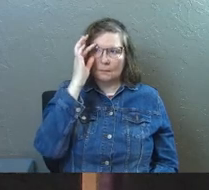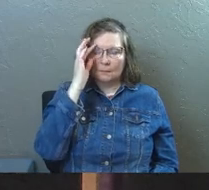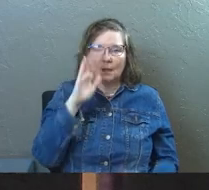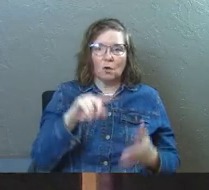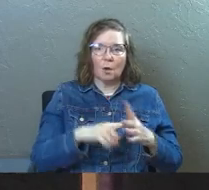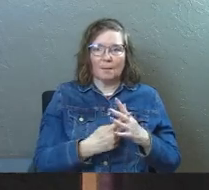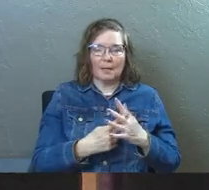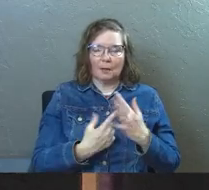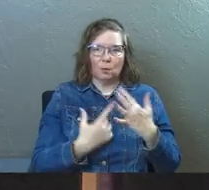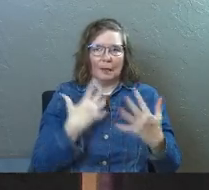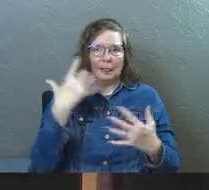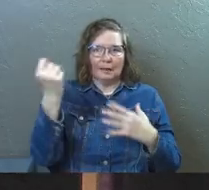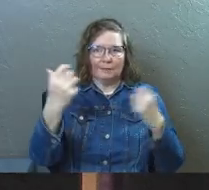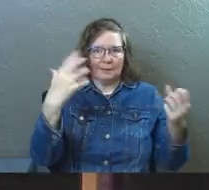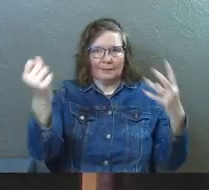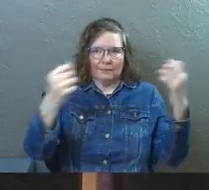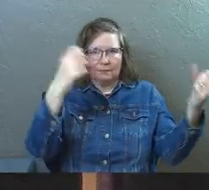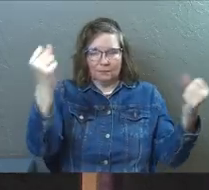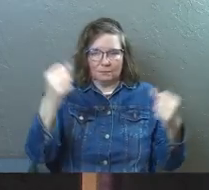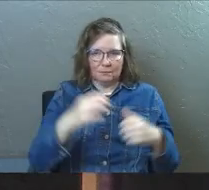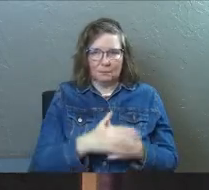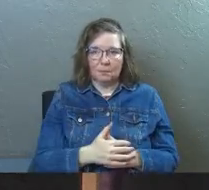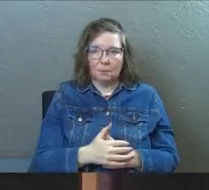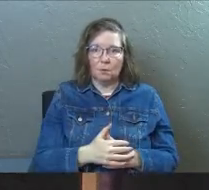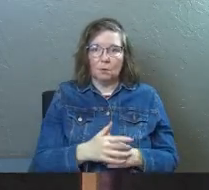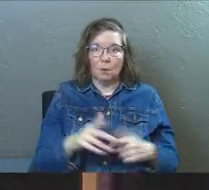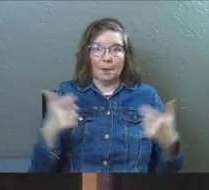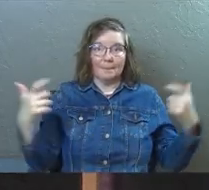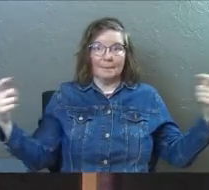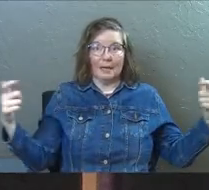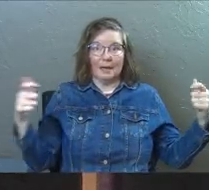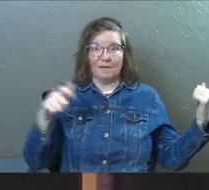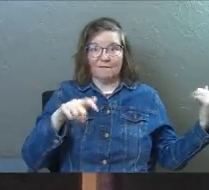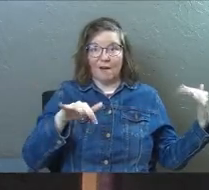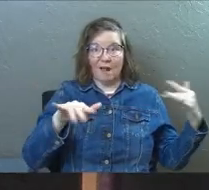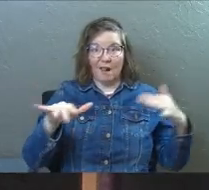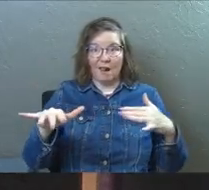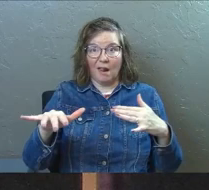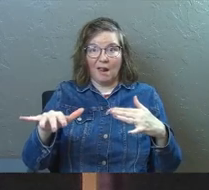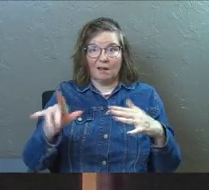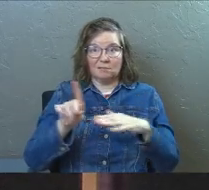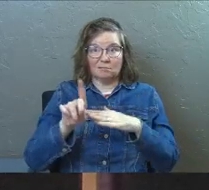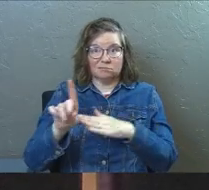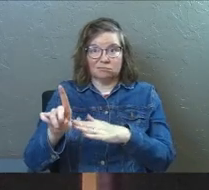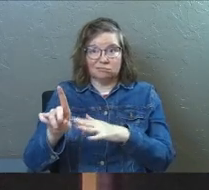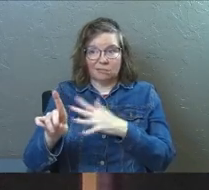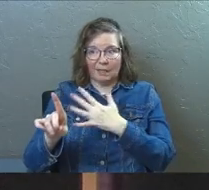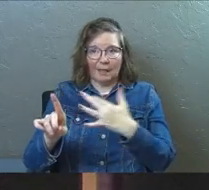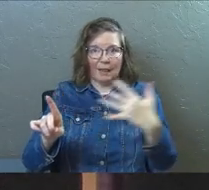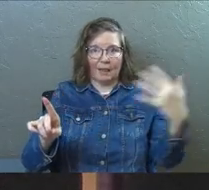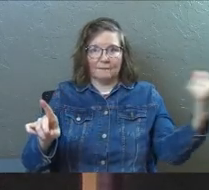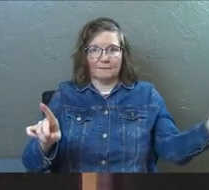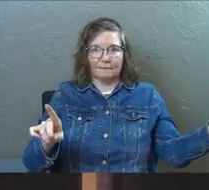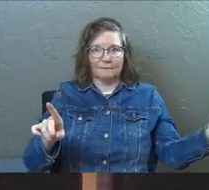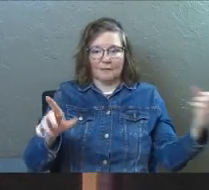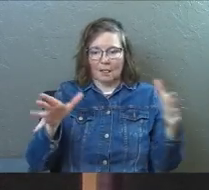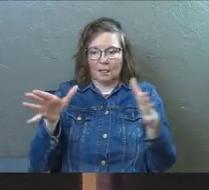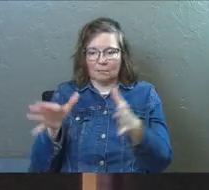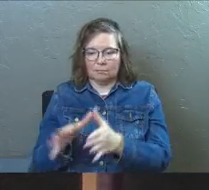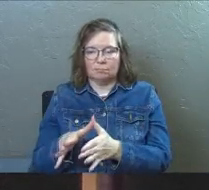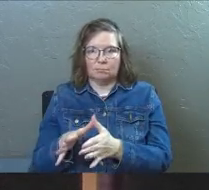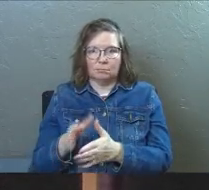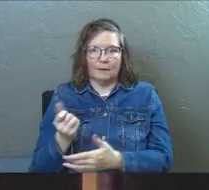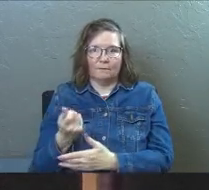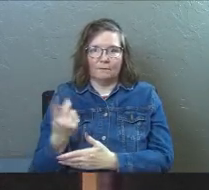And they all began to turn away. And what was thousands of followers, an entire mega church following Jesus, they all walked away except for a few dozen.